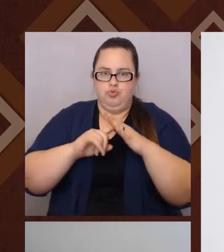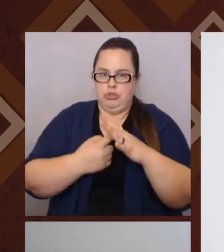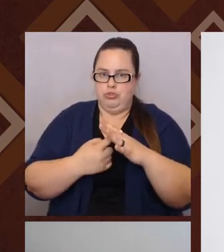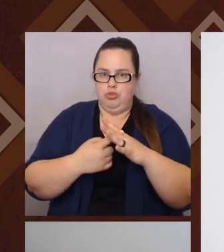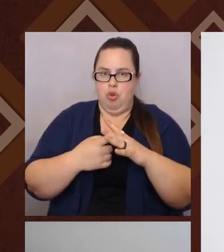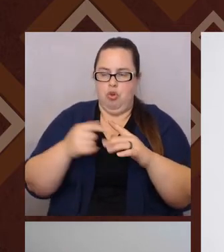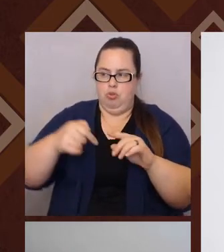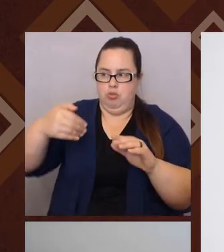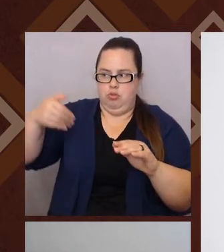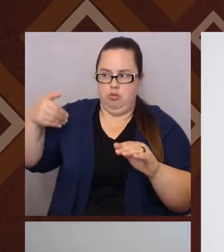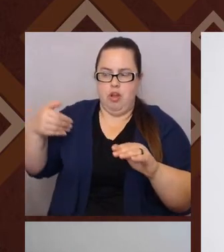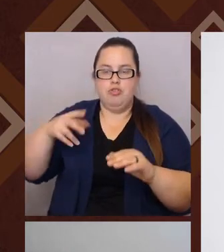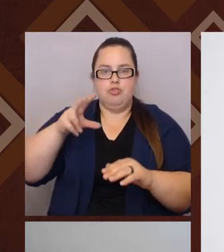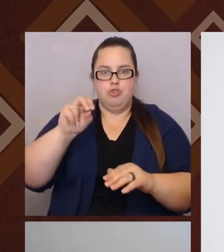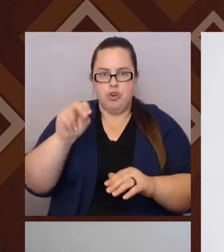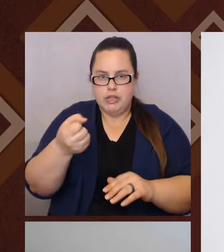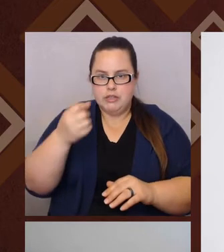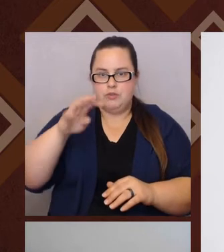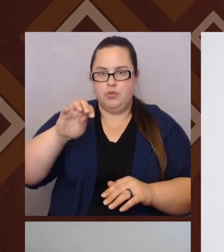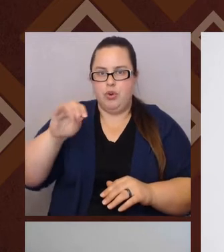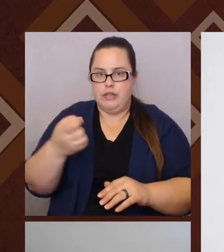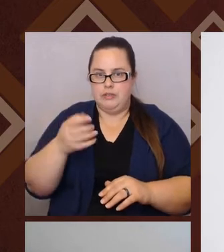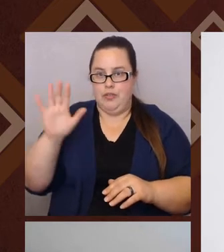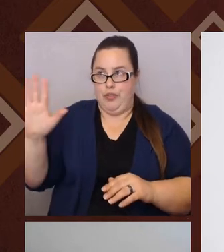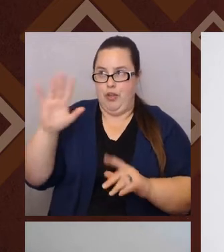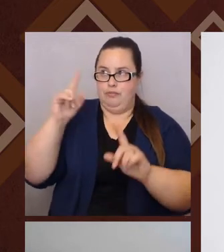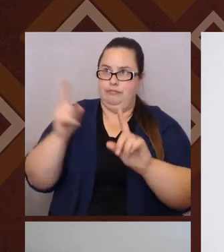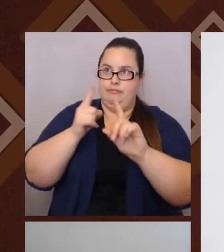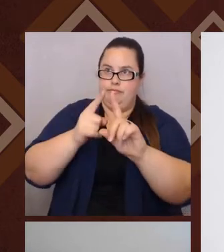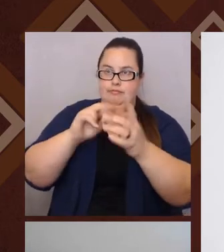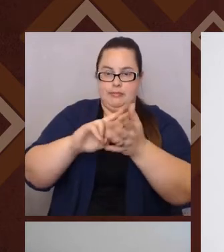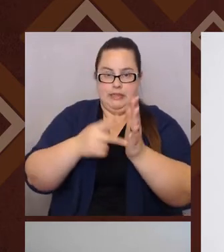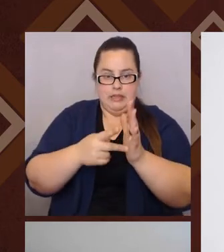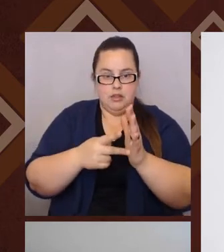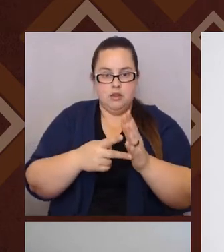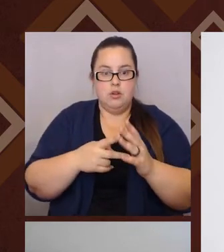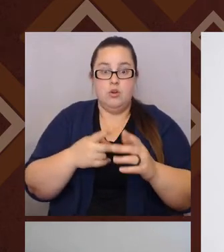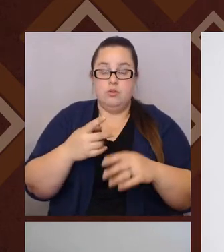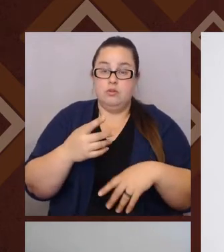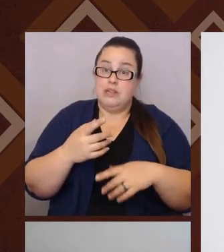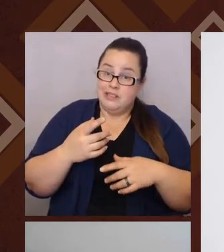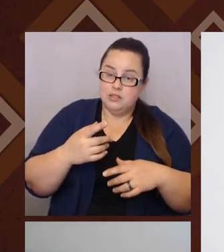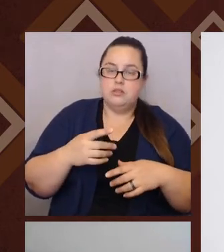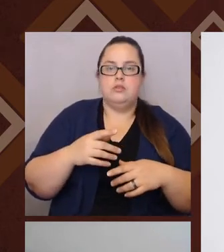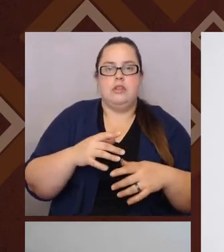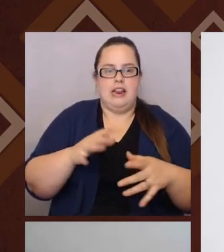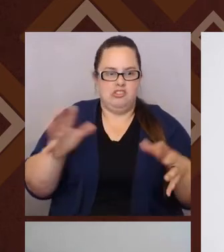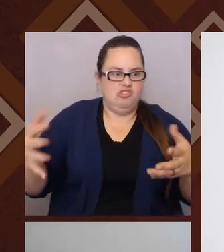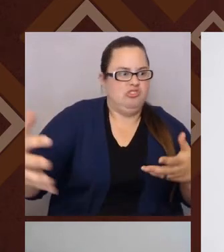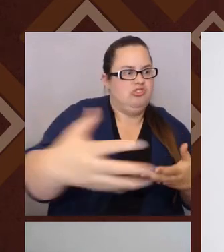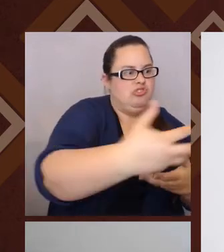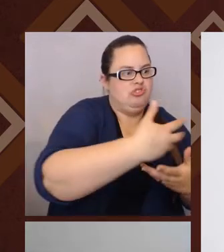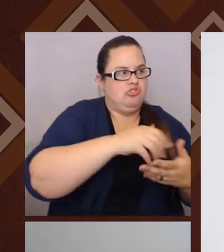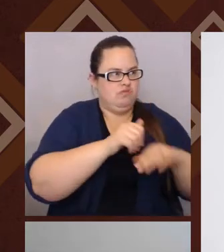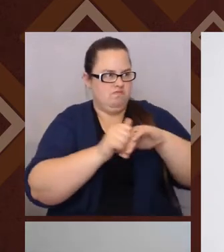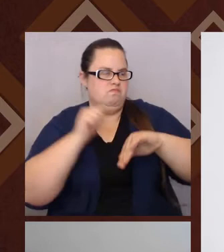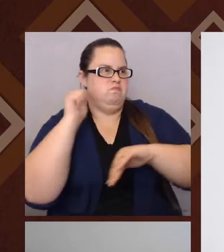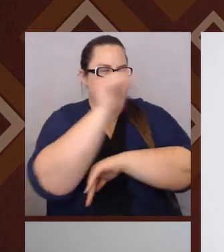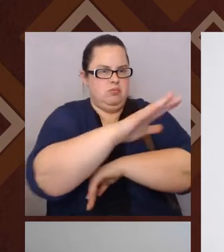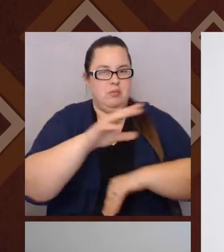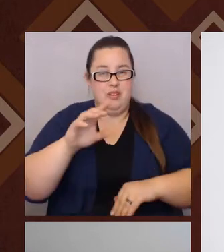there's really this, this time period of, um, well, for one, the massive roundup and deportation of Mexican and Mexican Americans.